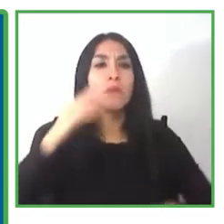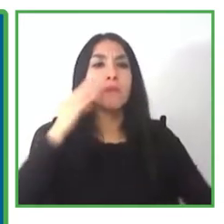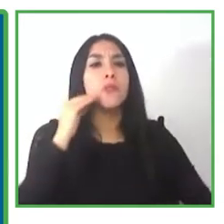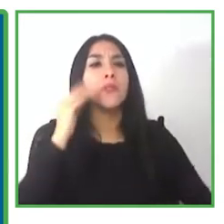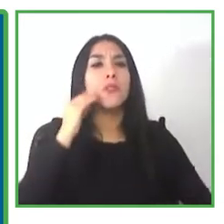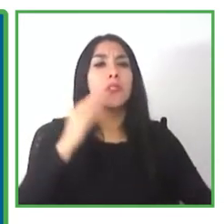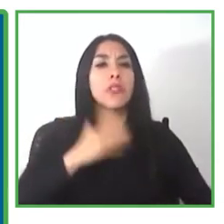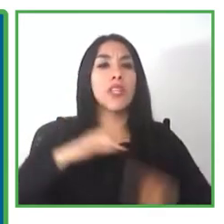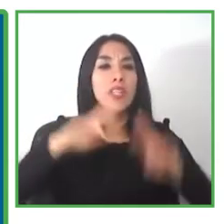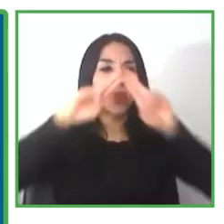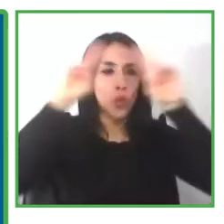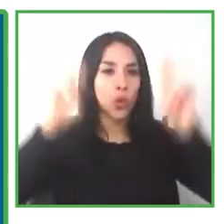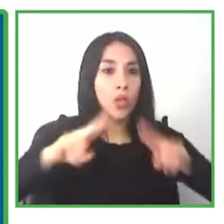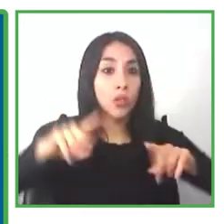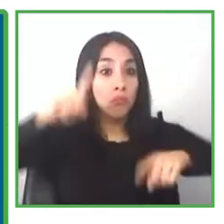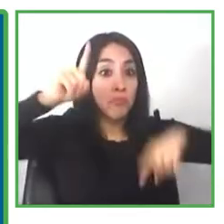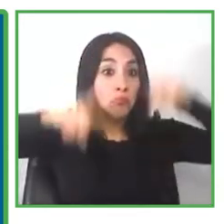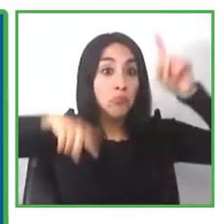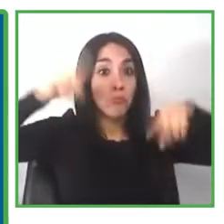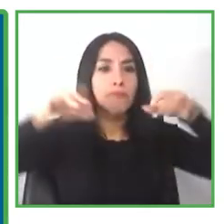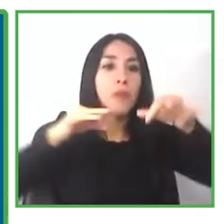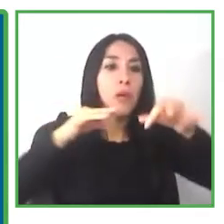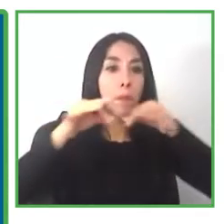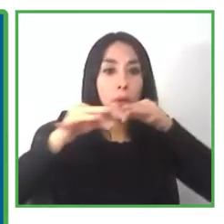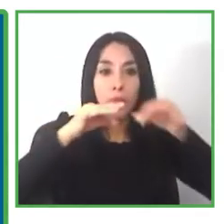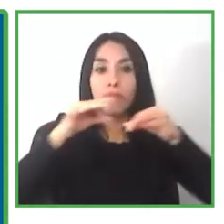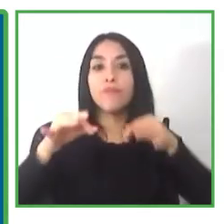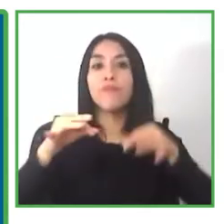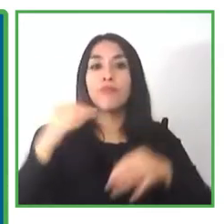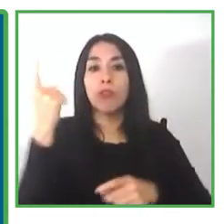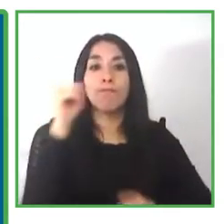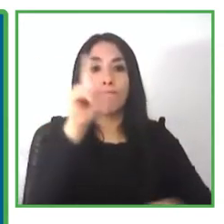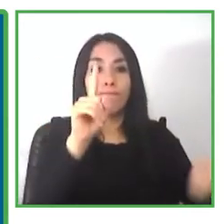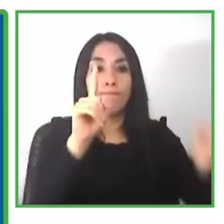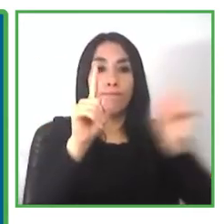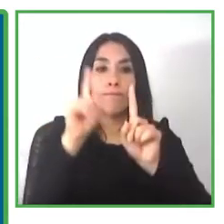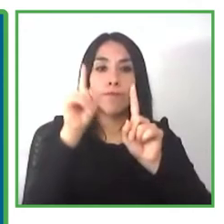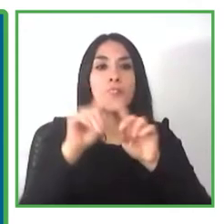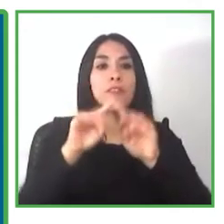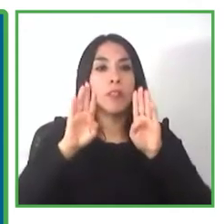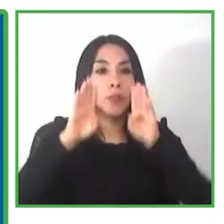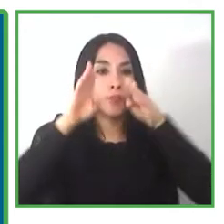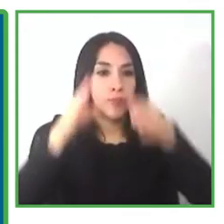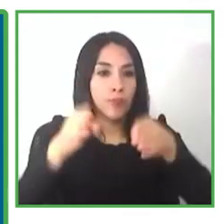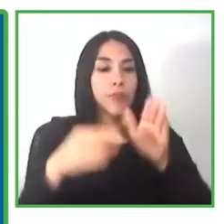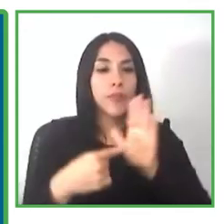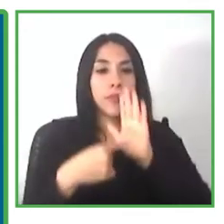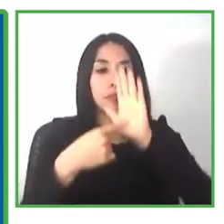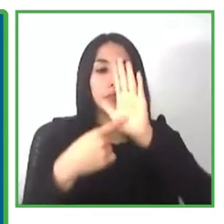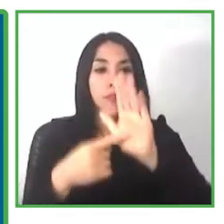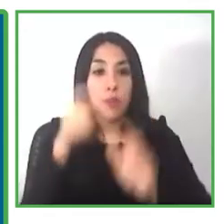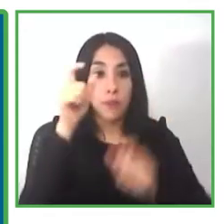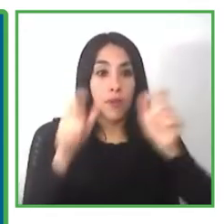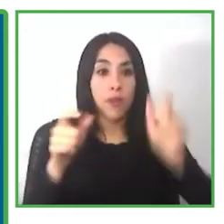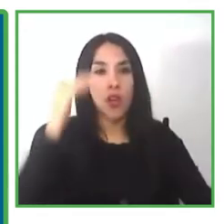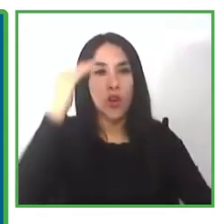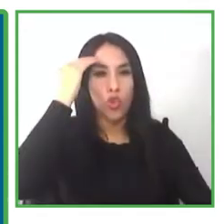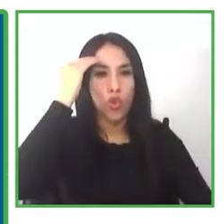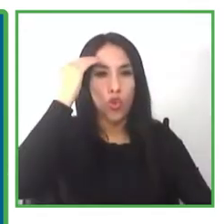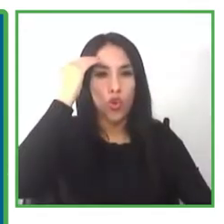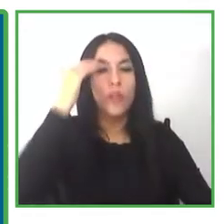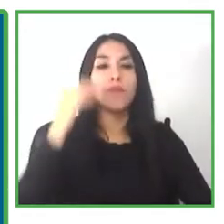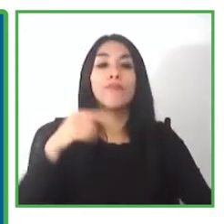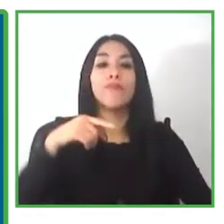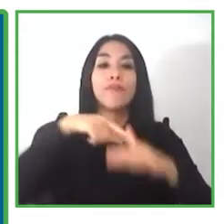which we're going to be hearing about today have shown that people with cognitive disabilities can access and can remain